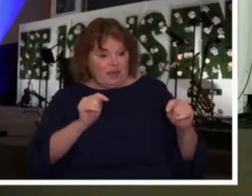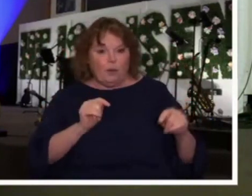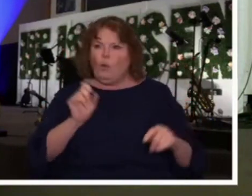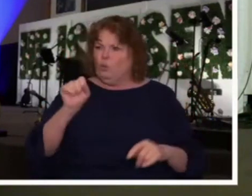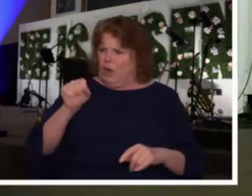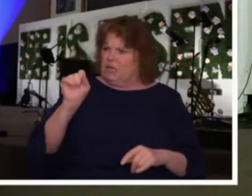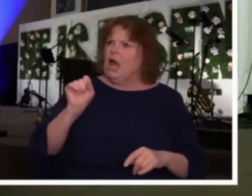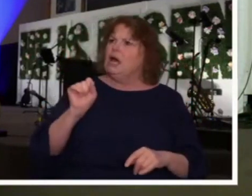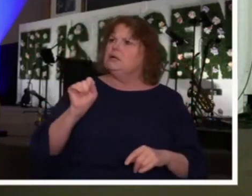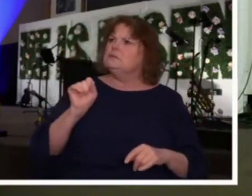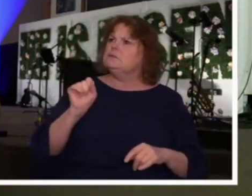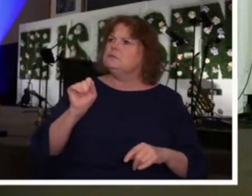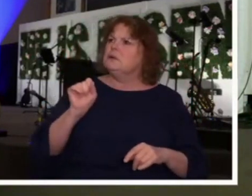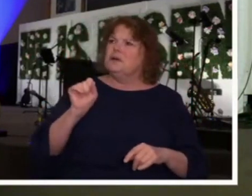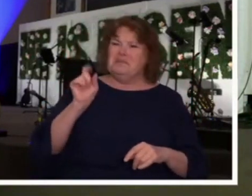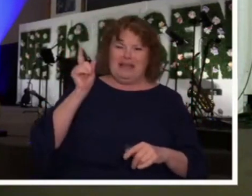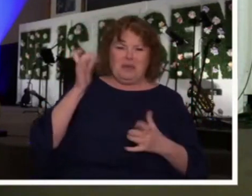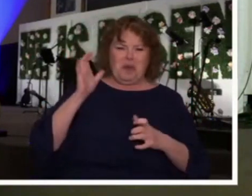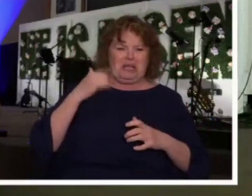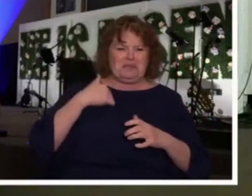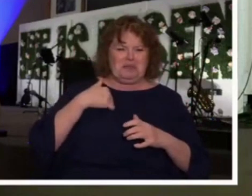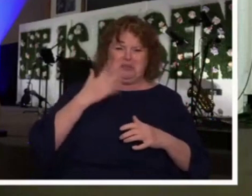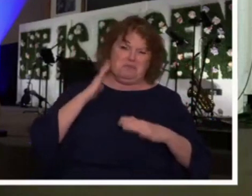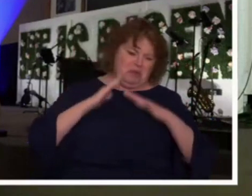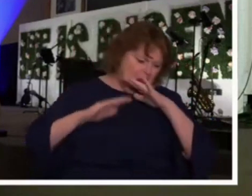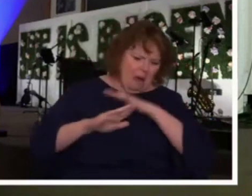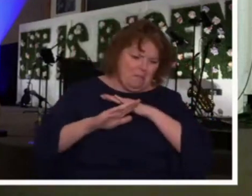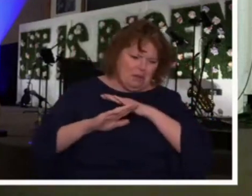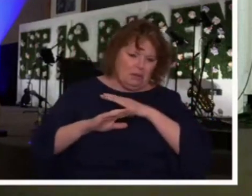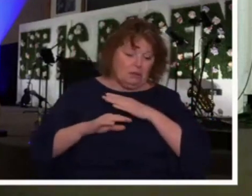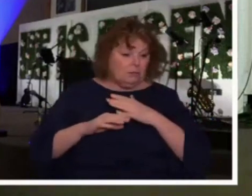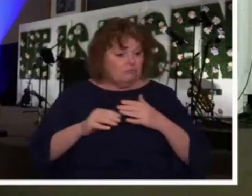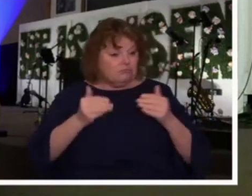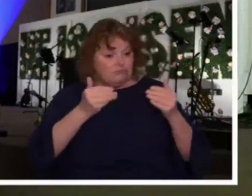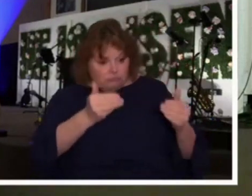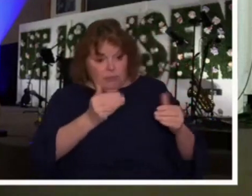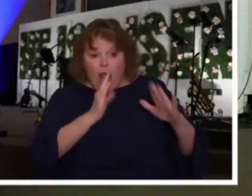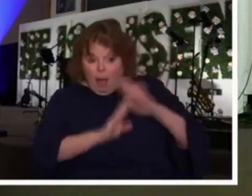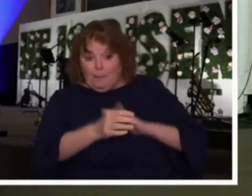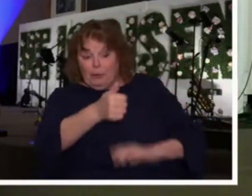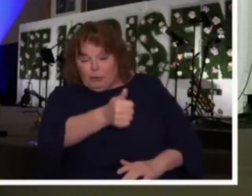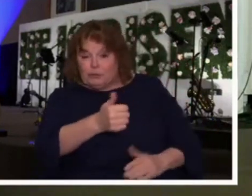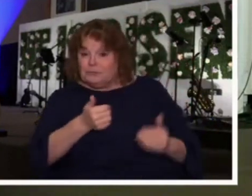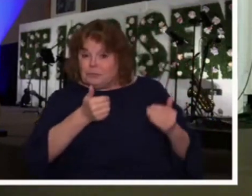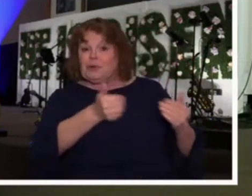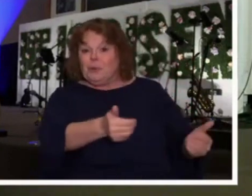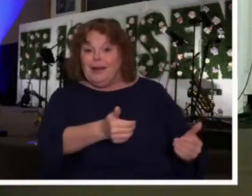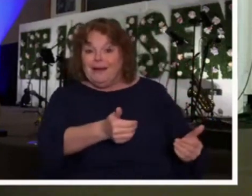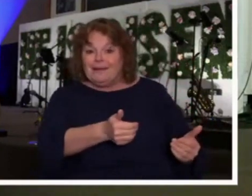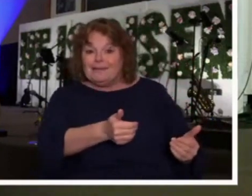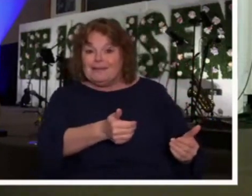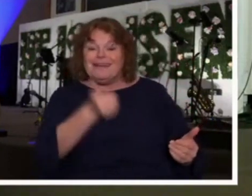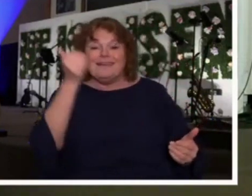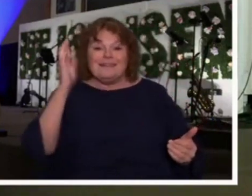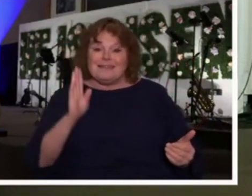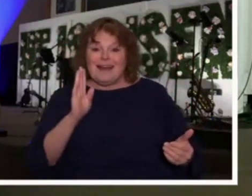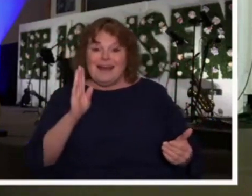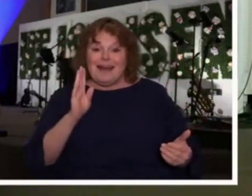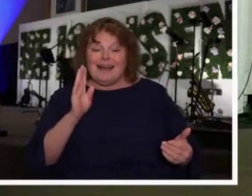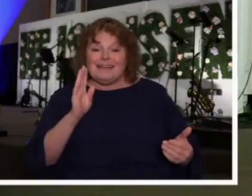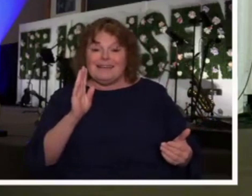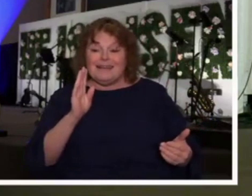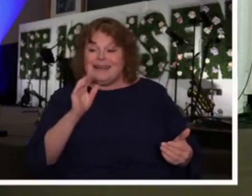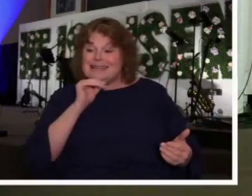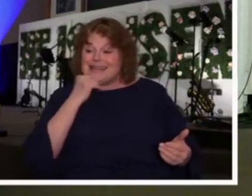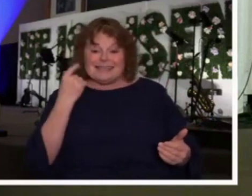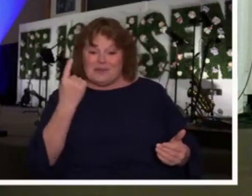character rather than humbling me. They're going, then can't you just do this? Remember, God doesn't always ask you to do